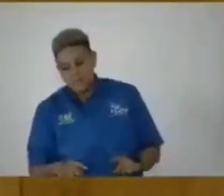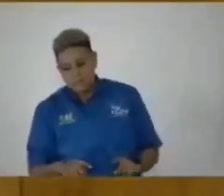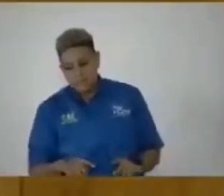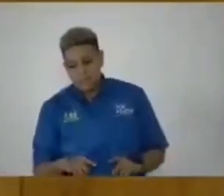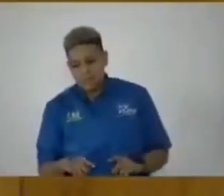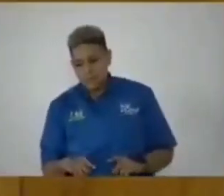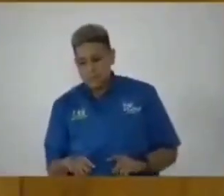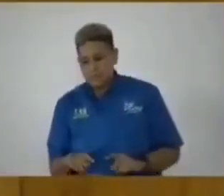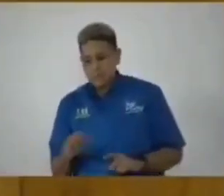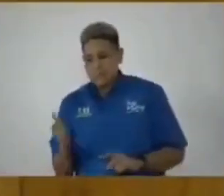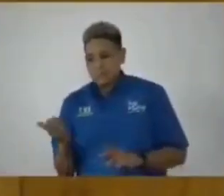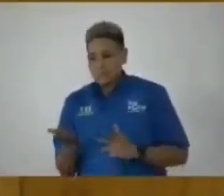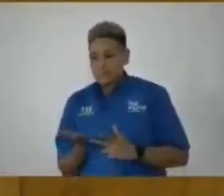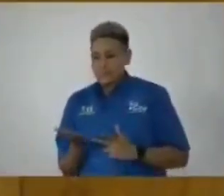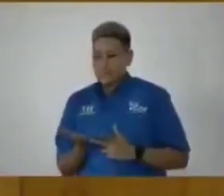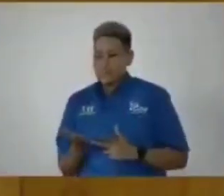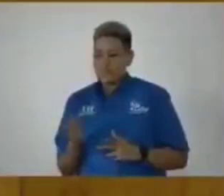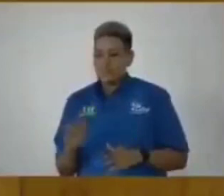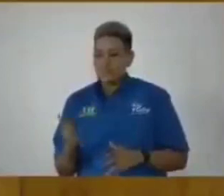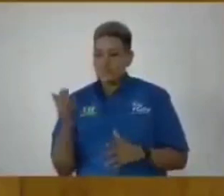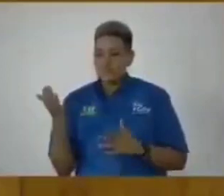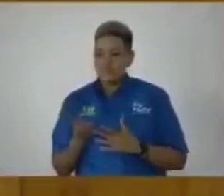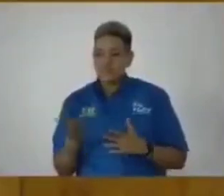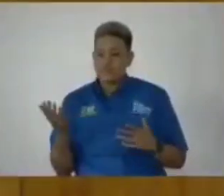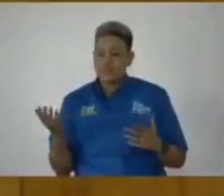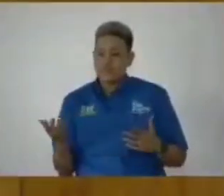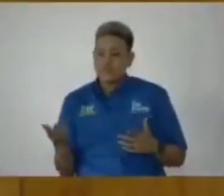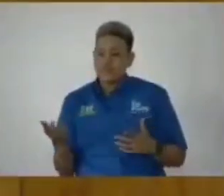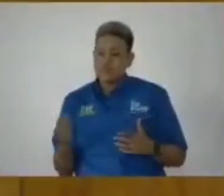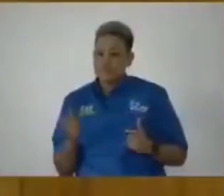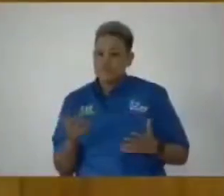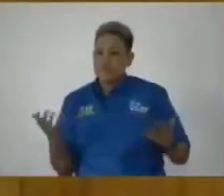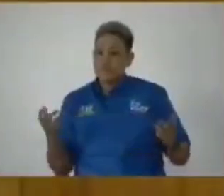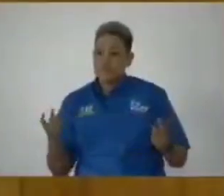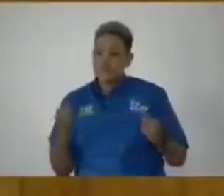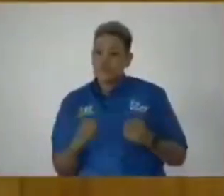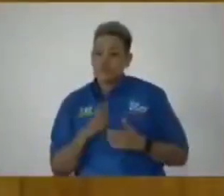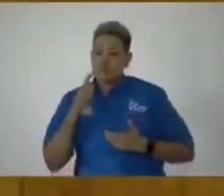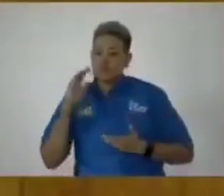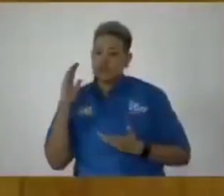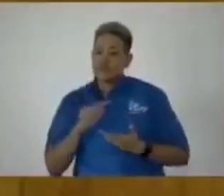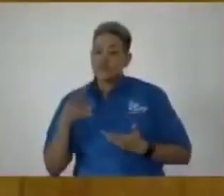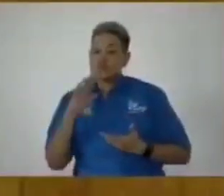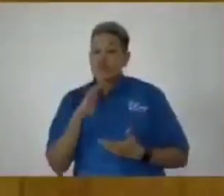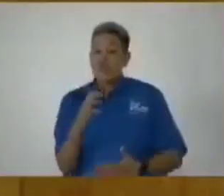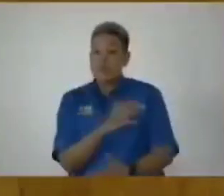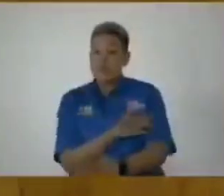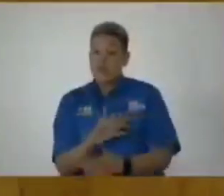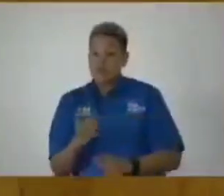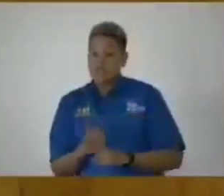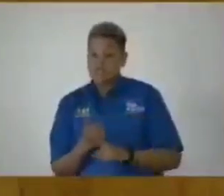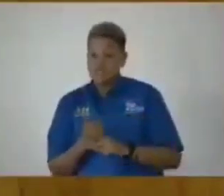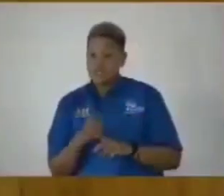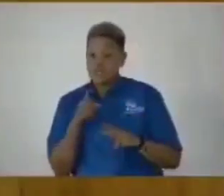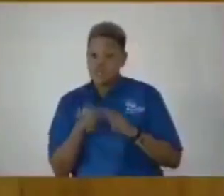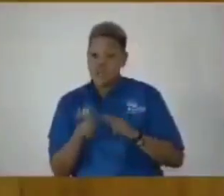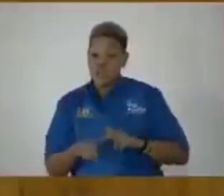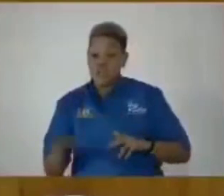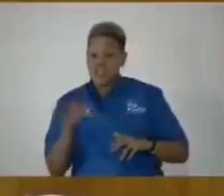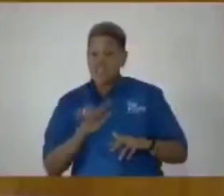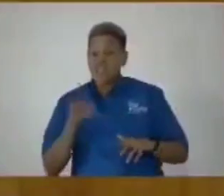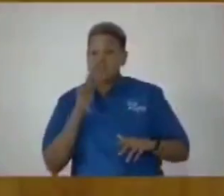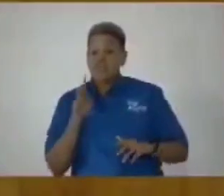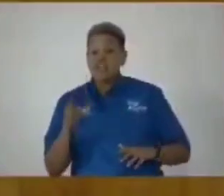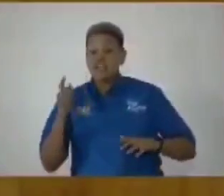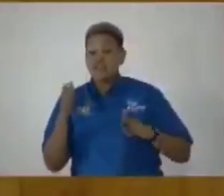anything to do with reducing their powers, curtailing the